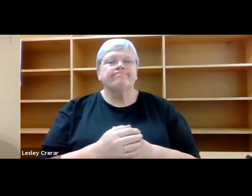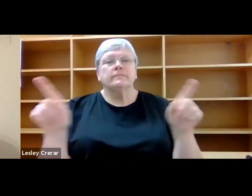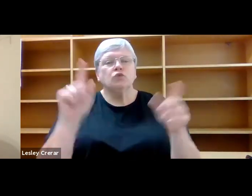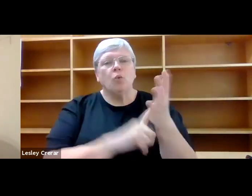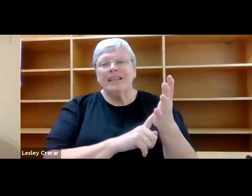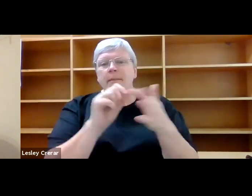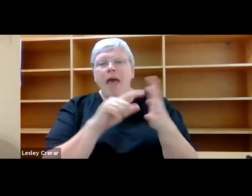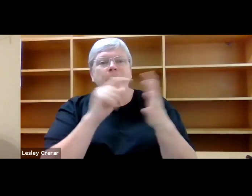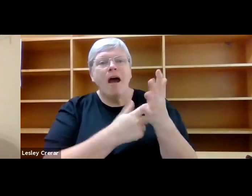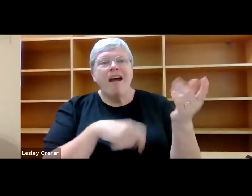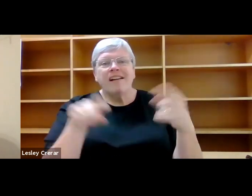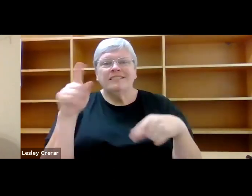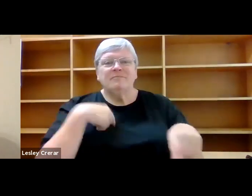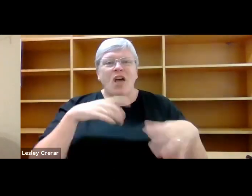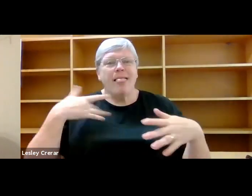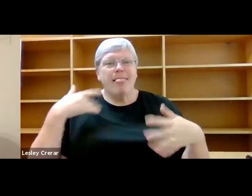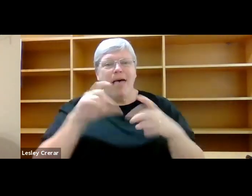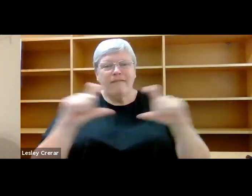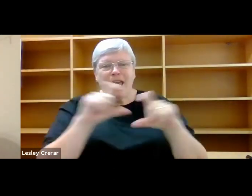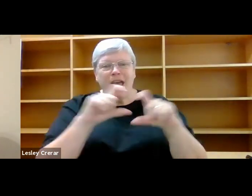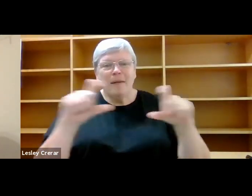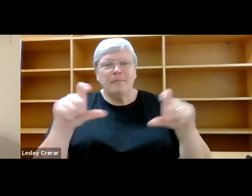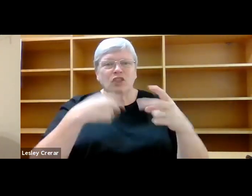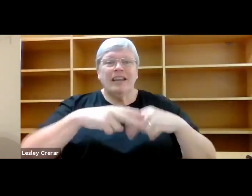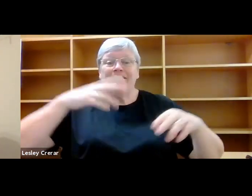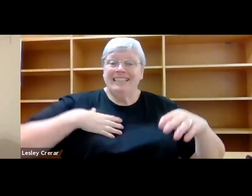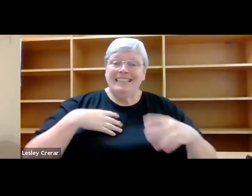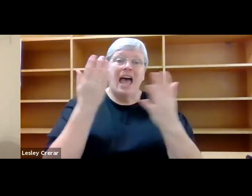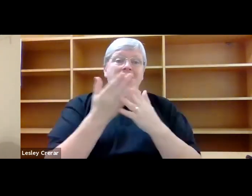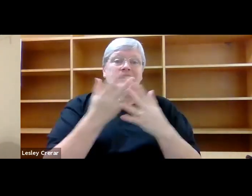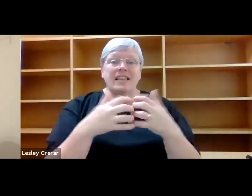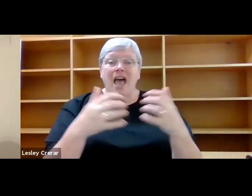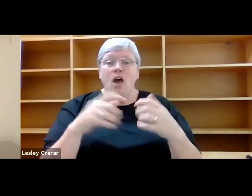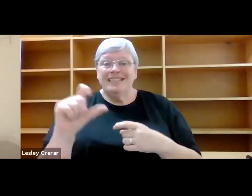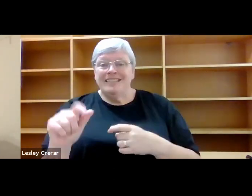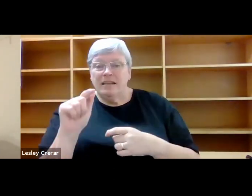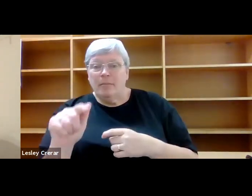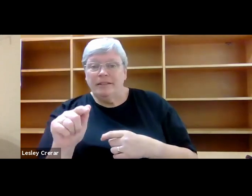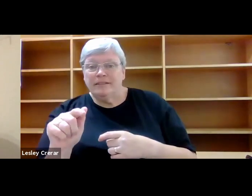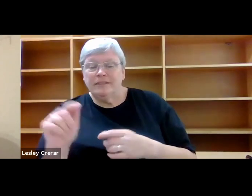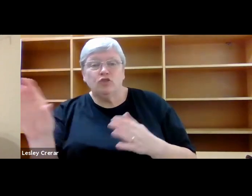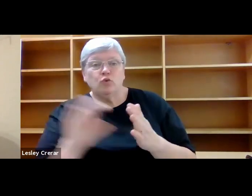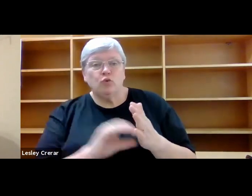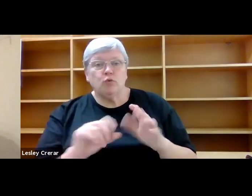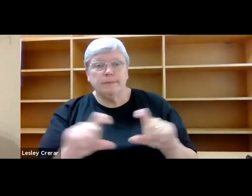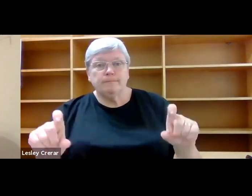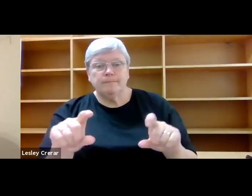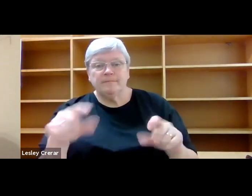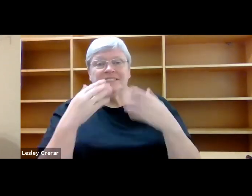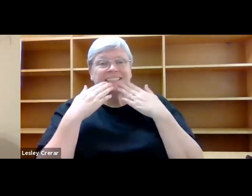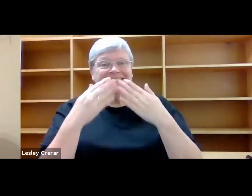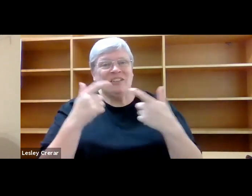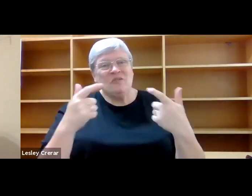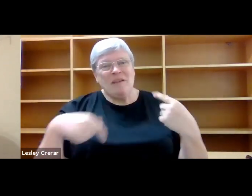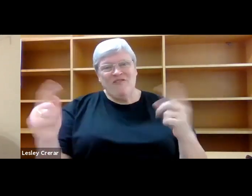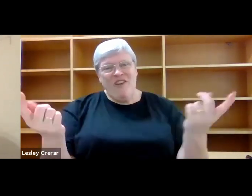live captioning and if you need captions you can access these by clicking on the CC button on your Zoom toolbar. Thank you so much to you